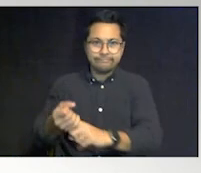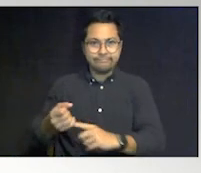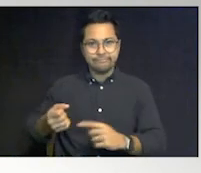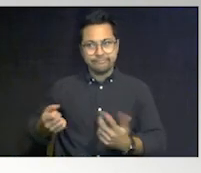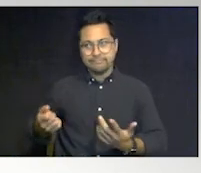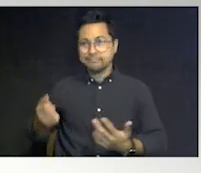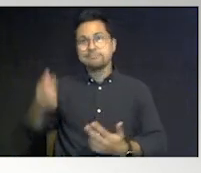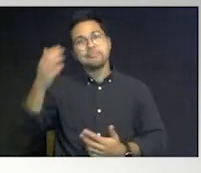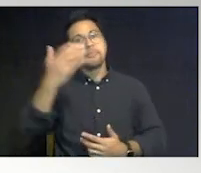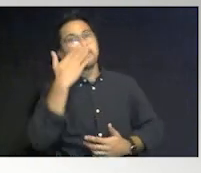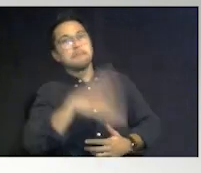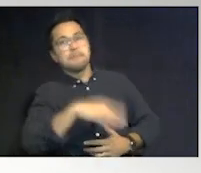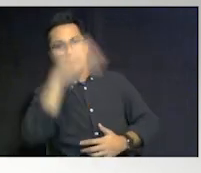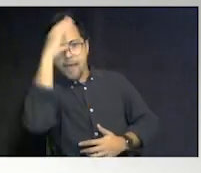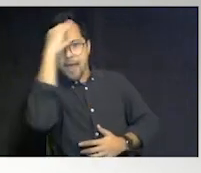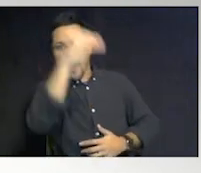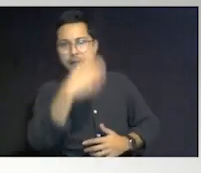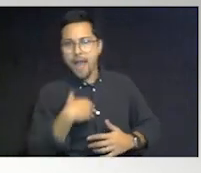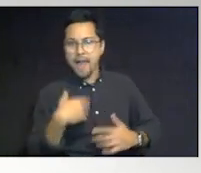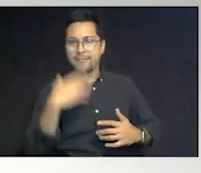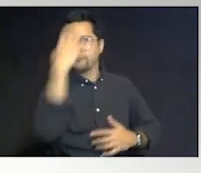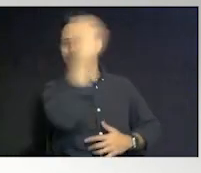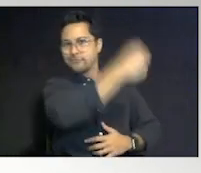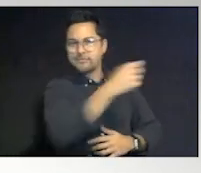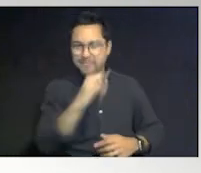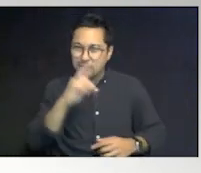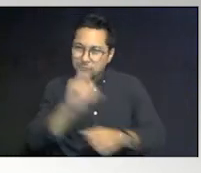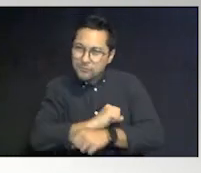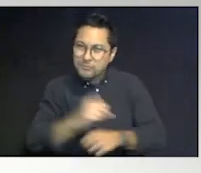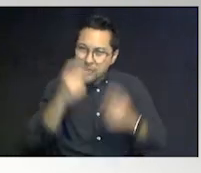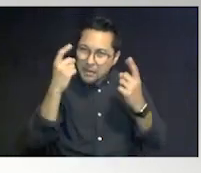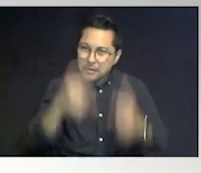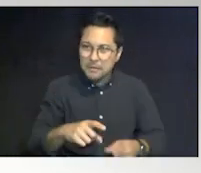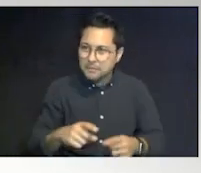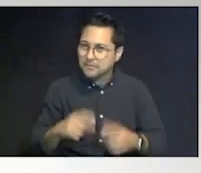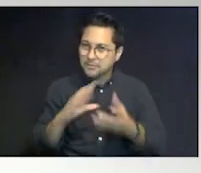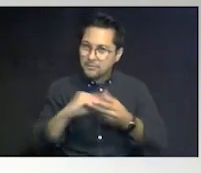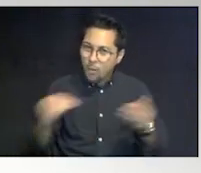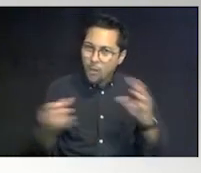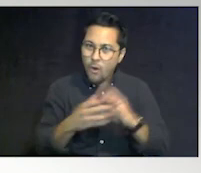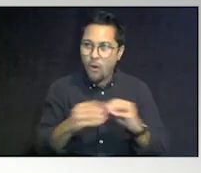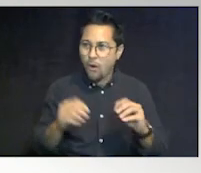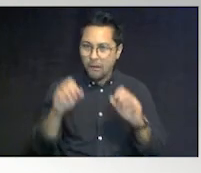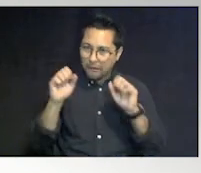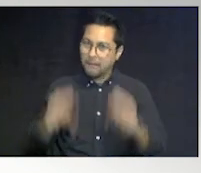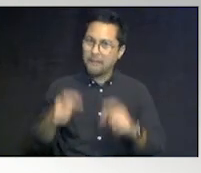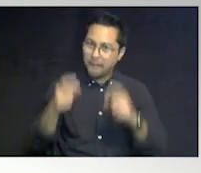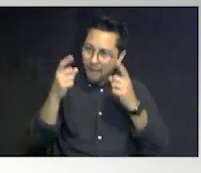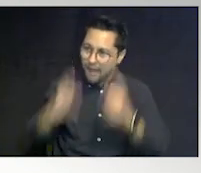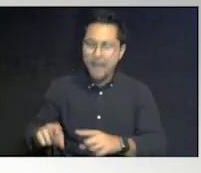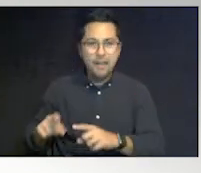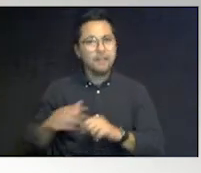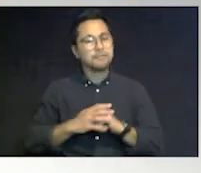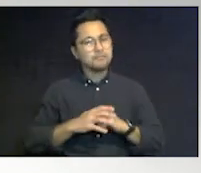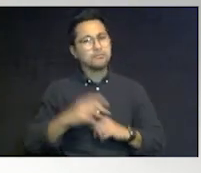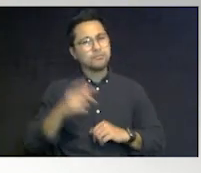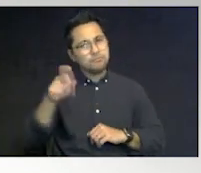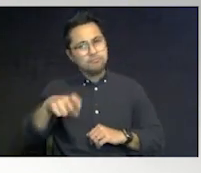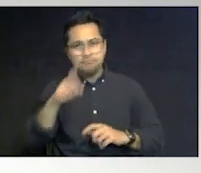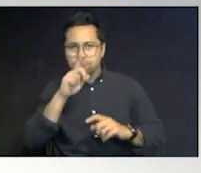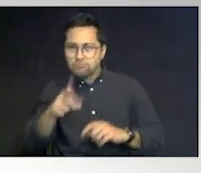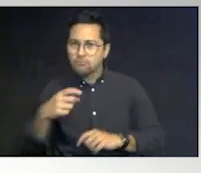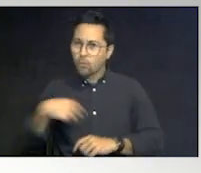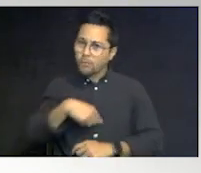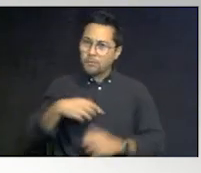Those are real scenarios that are happening that could happen to our child. So we need to make sure that we try to